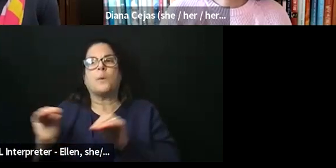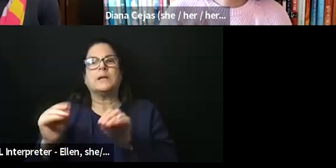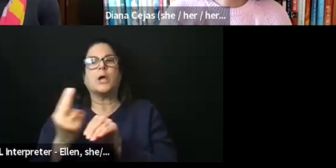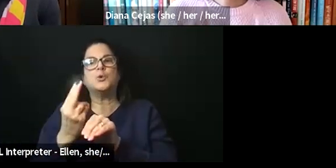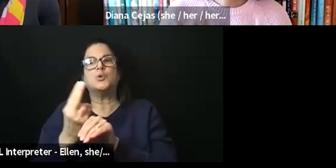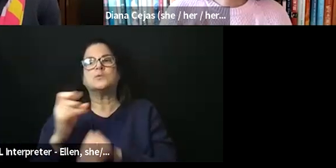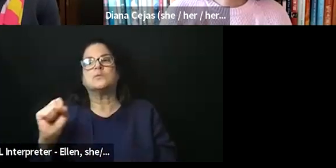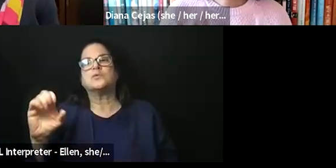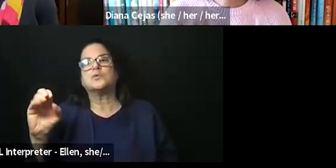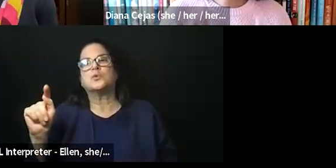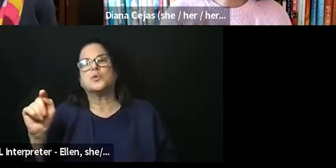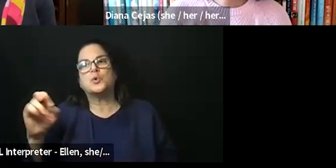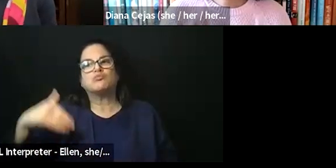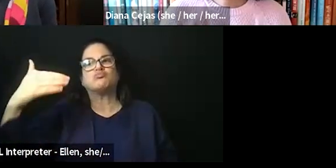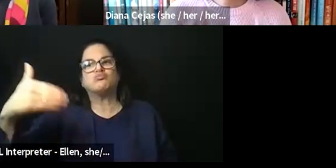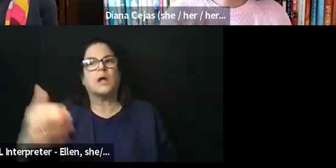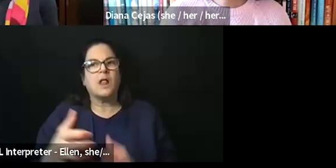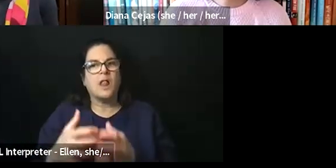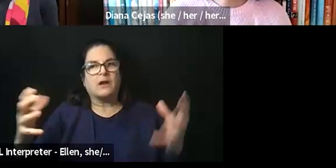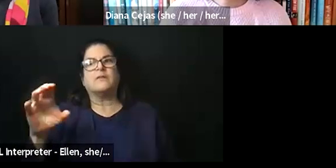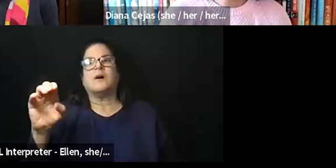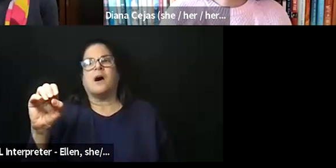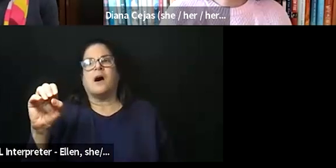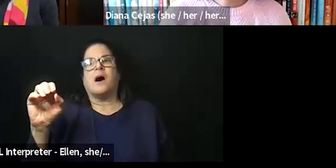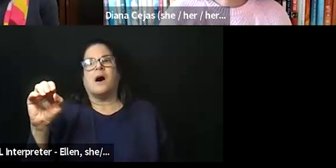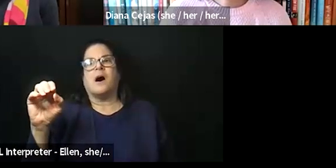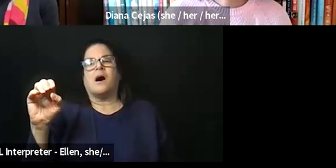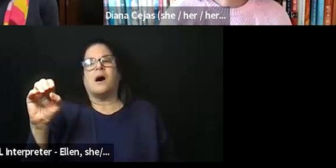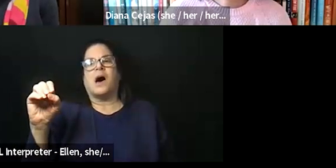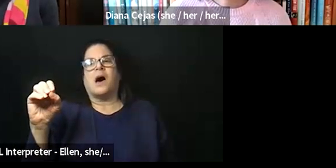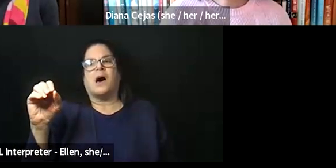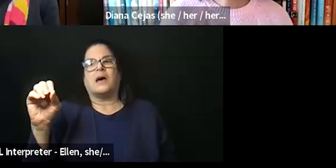osteoarthritis. So that's me in a nutshell. Thank you so much.